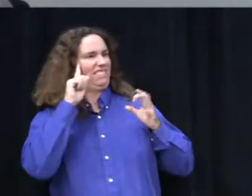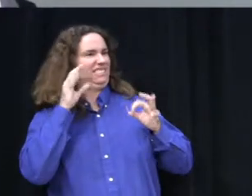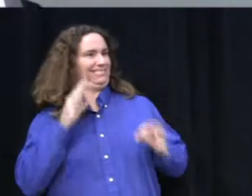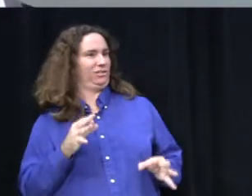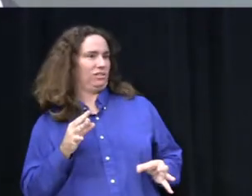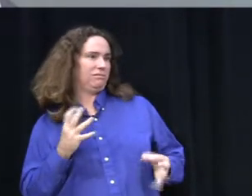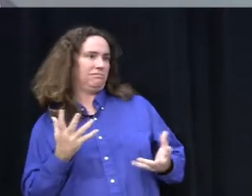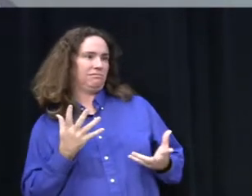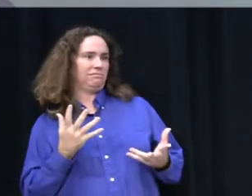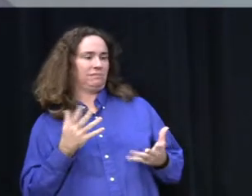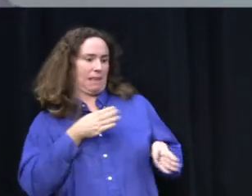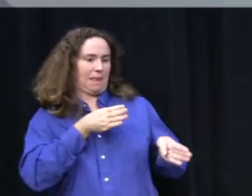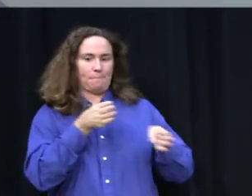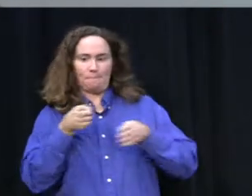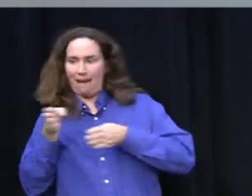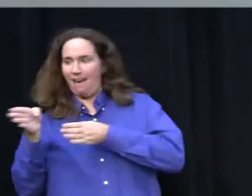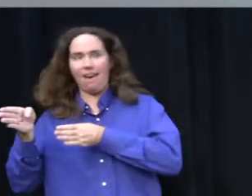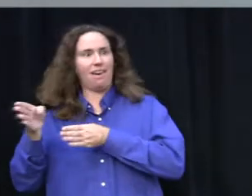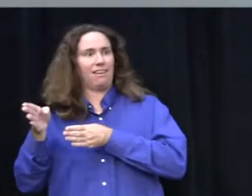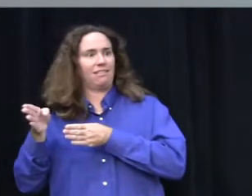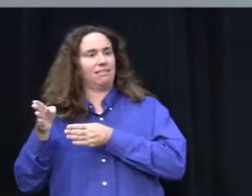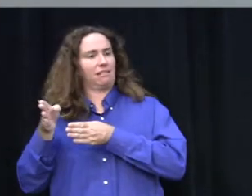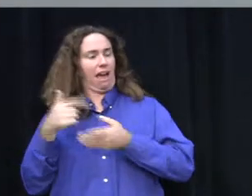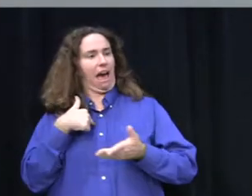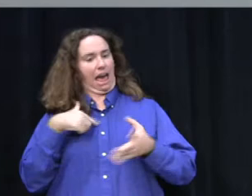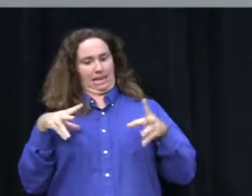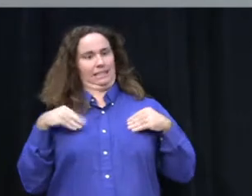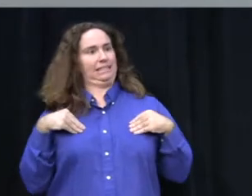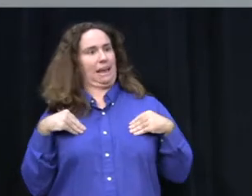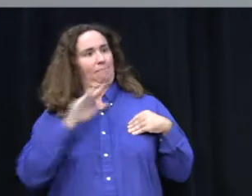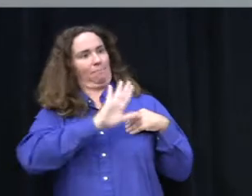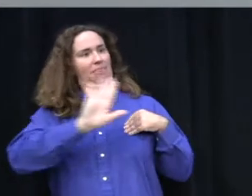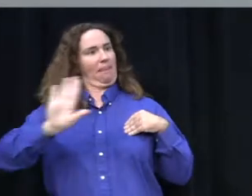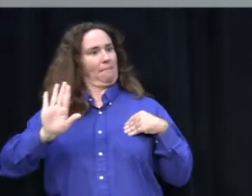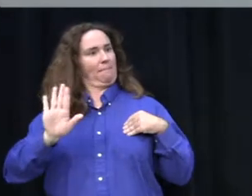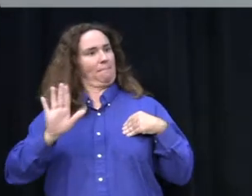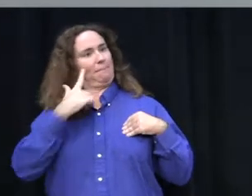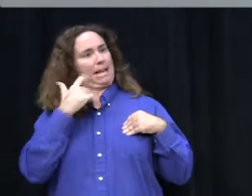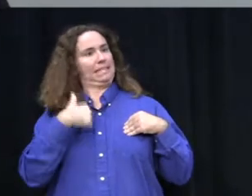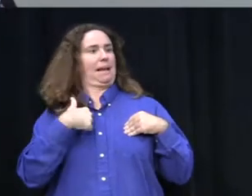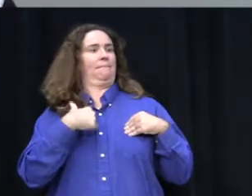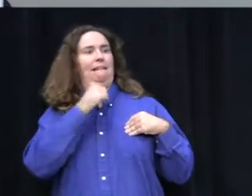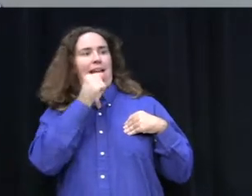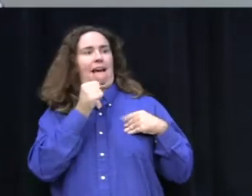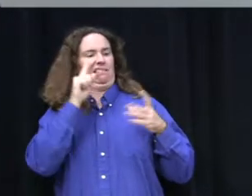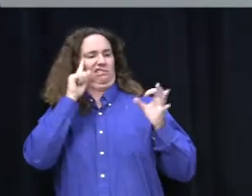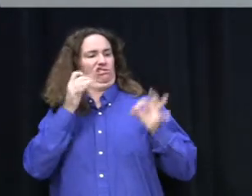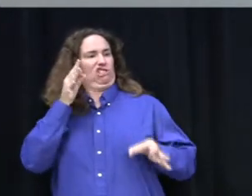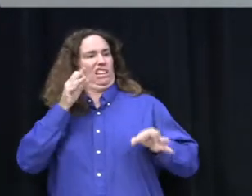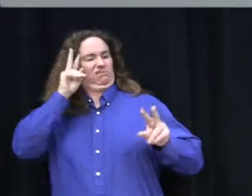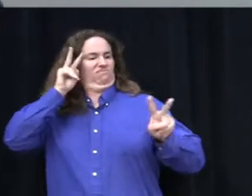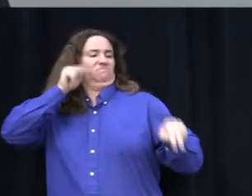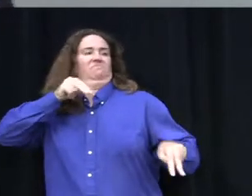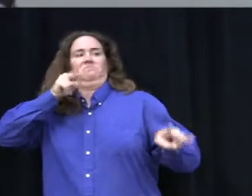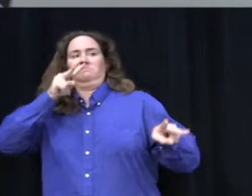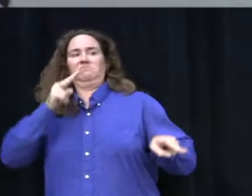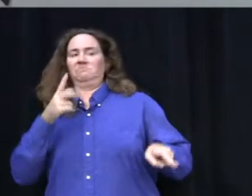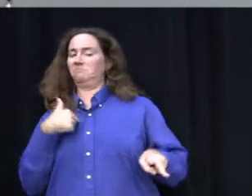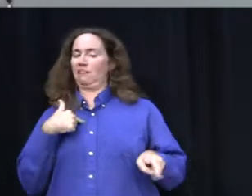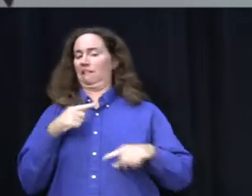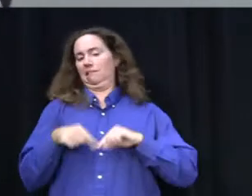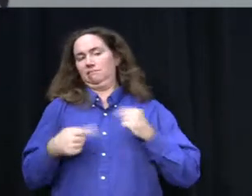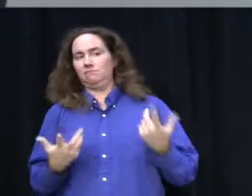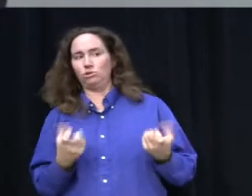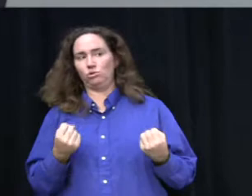path that they go on, it's I'm accepting of them because I'm not one to judge nobody really is. So